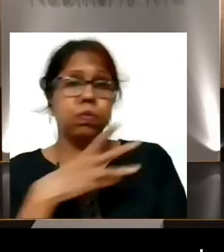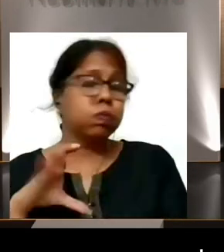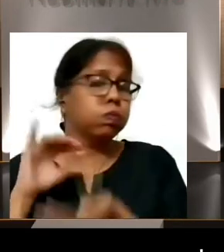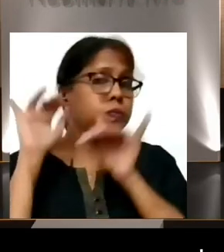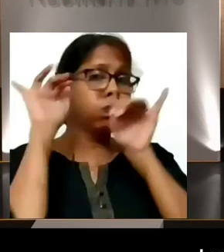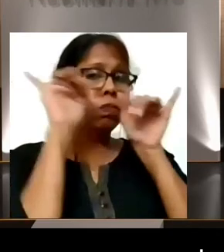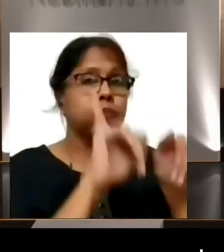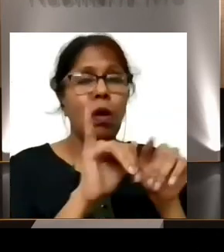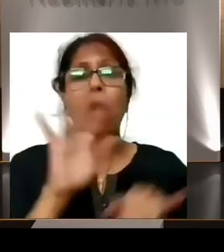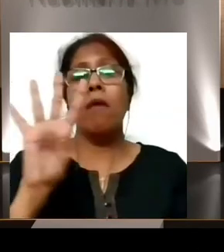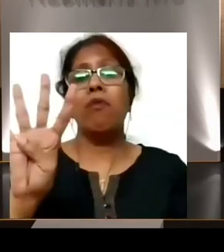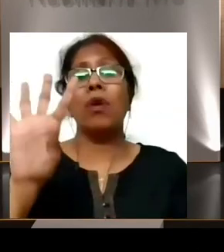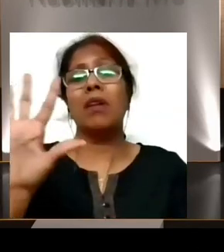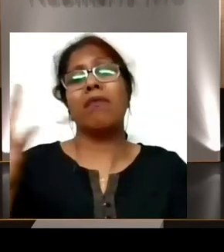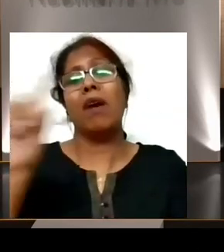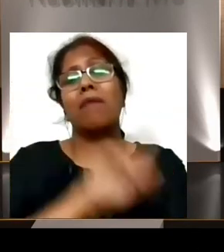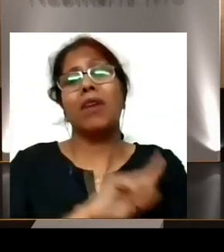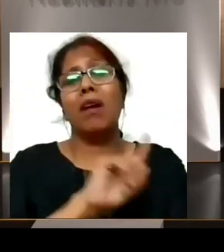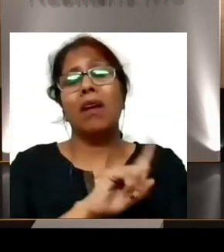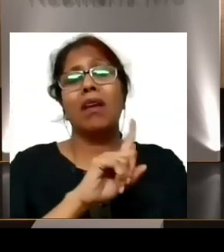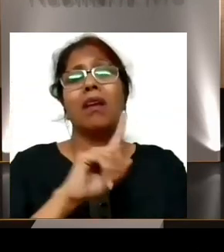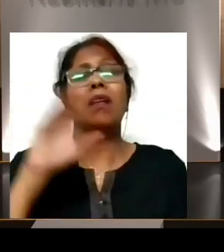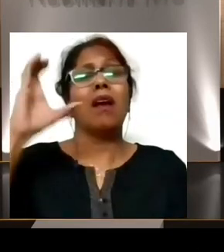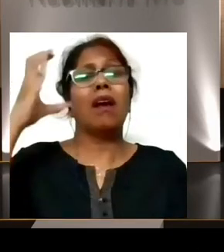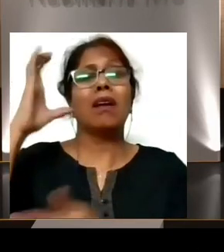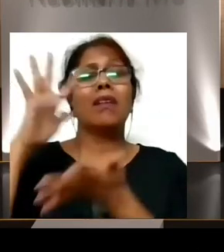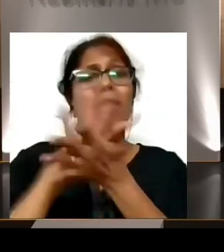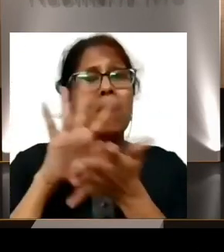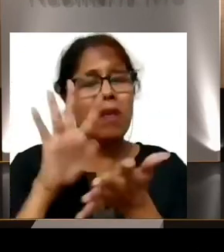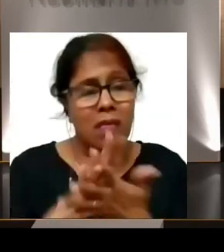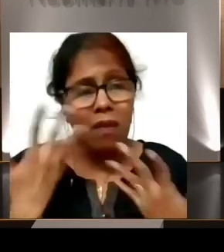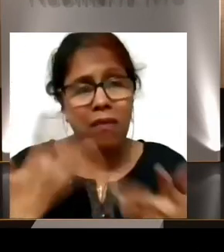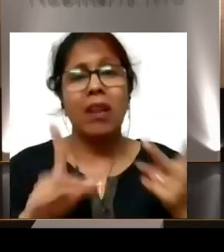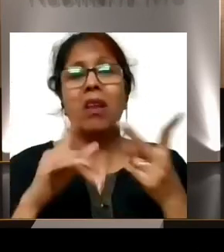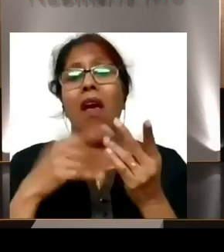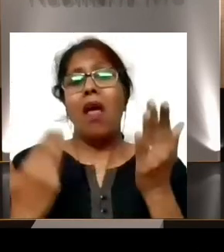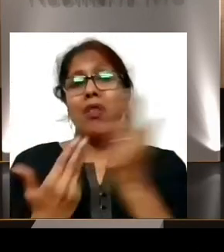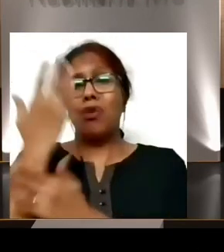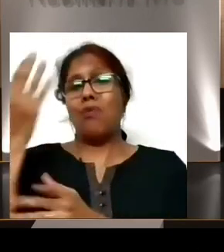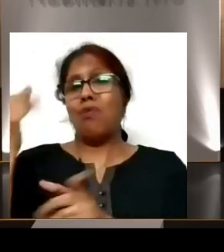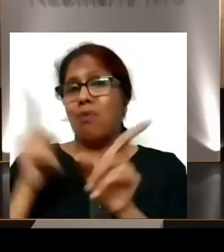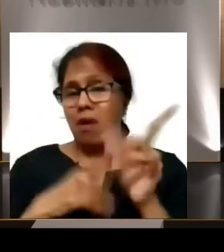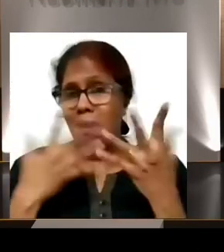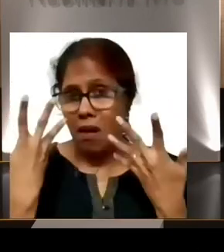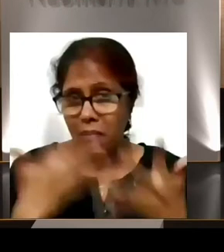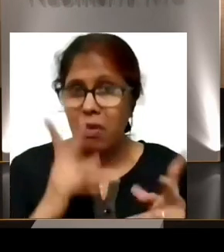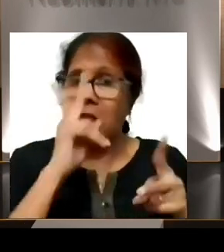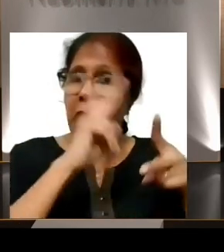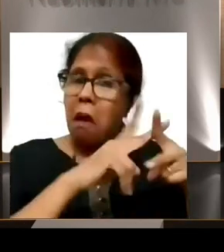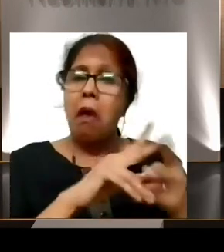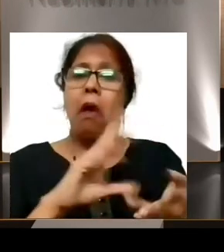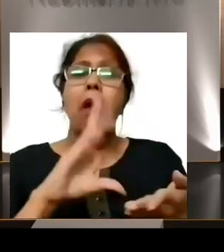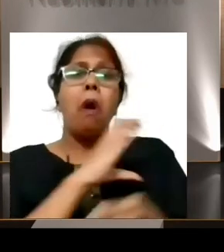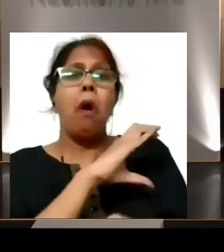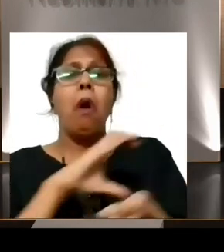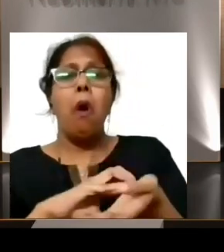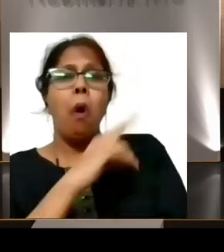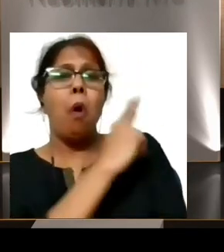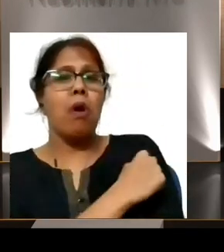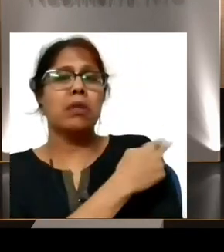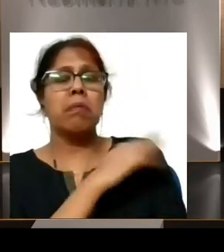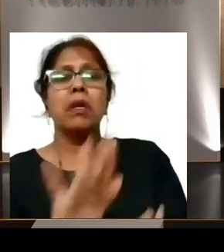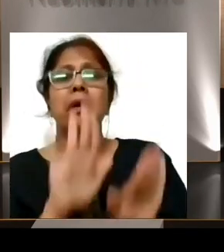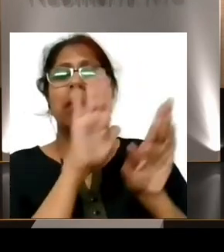celebrated Christmas and New Year in the hospital itself. On Makar Sankranti, on 14th of Jan 2012, I came